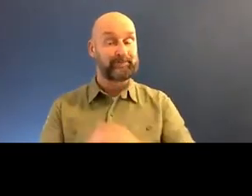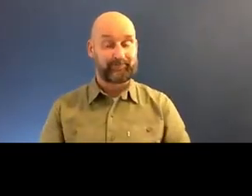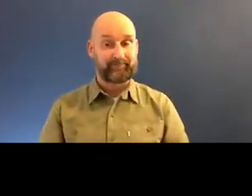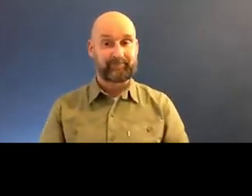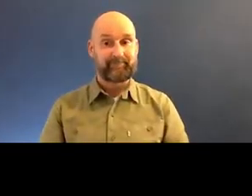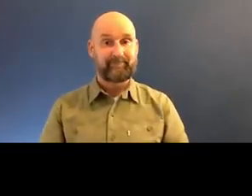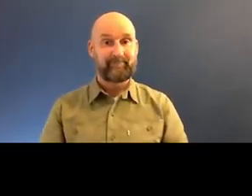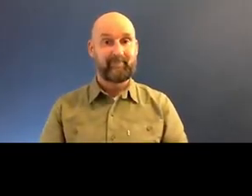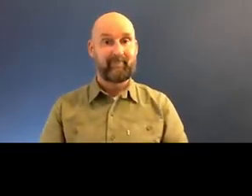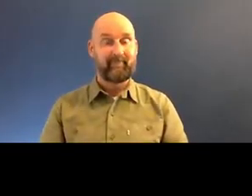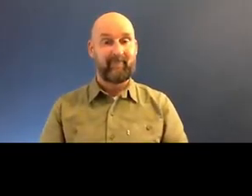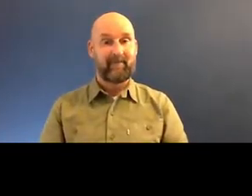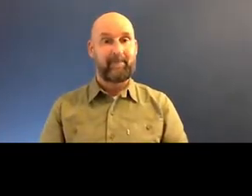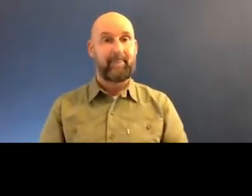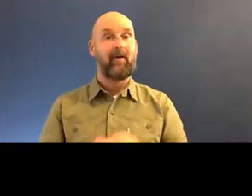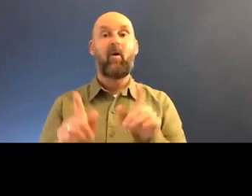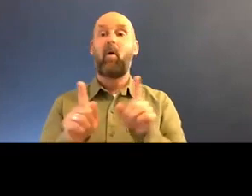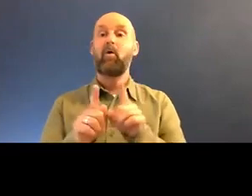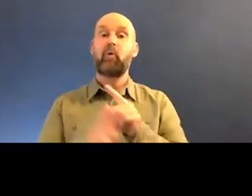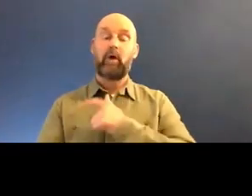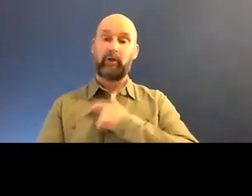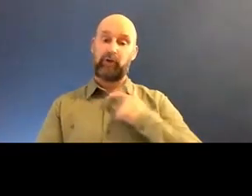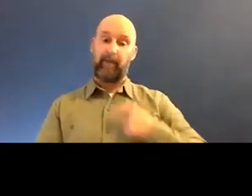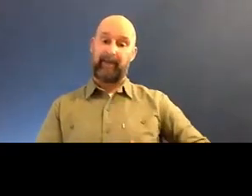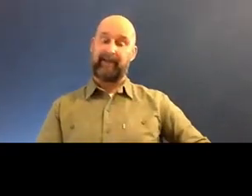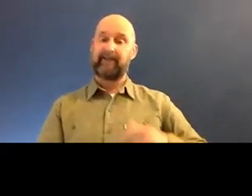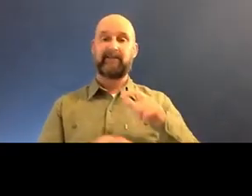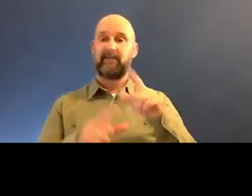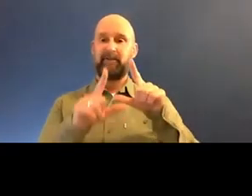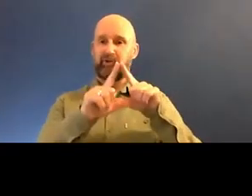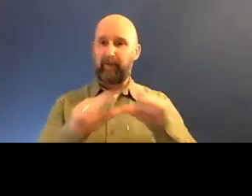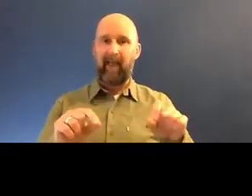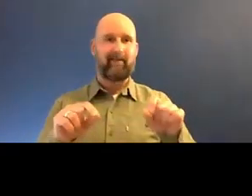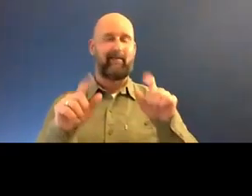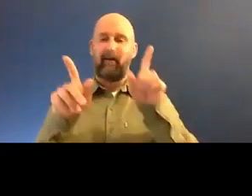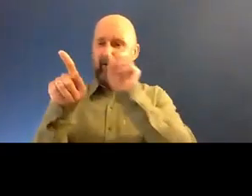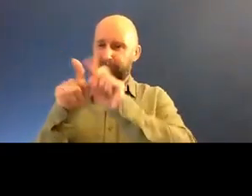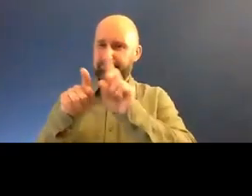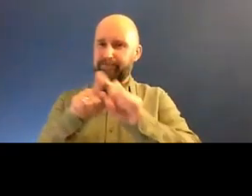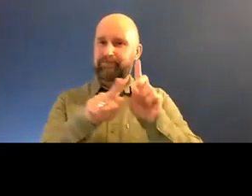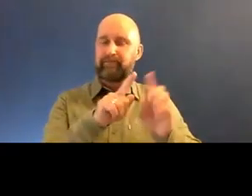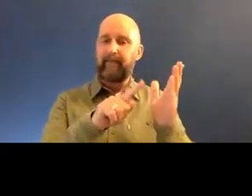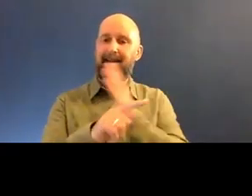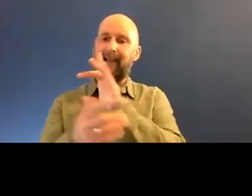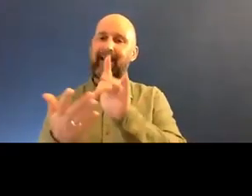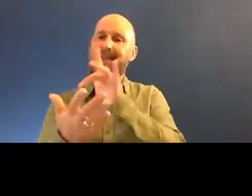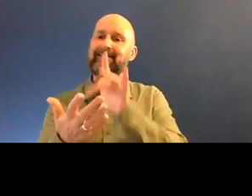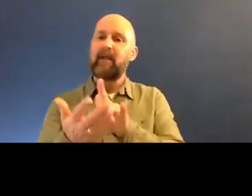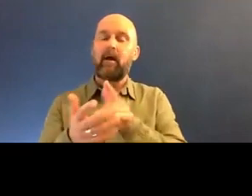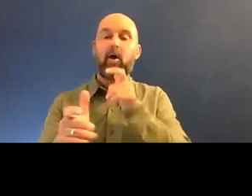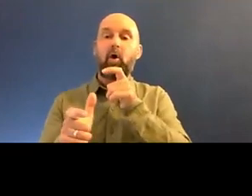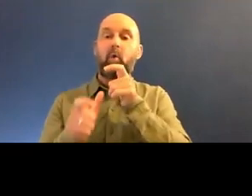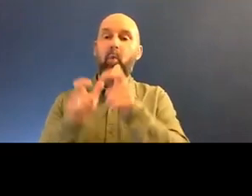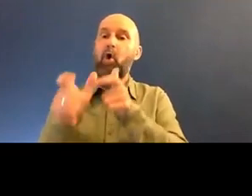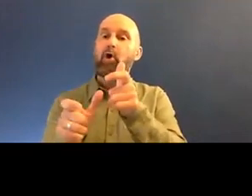especially you have Japanese calligraphers from China and Japan and the Middle Eastern world, words were kind of like the